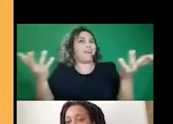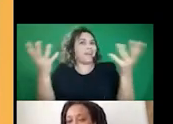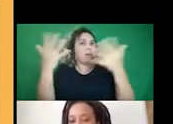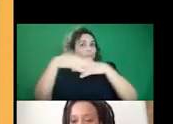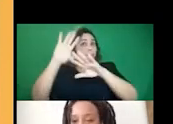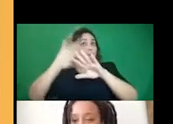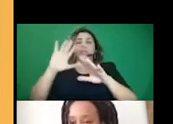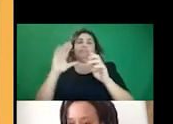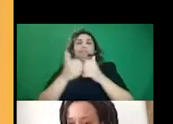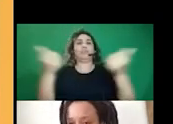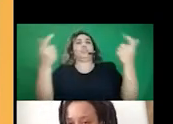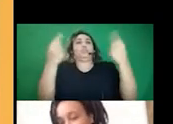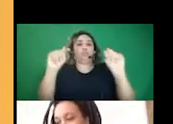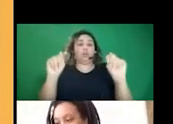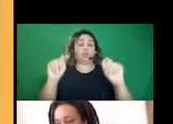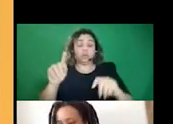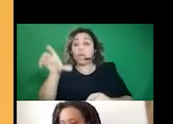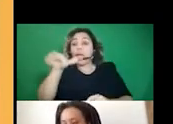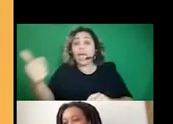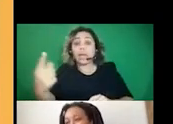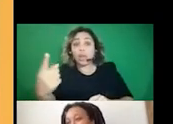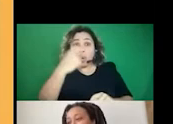Because we're about to jump forward again.